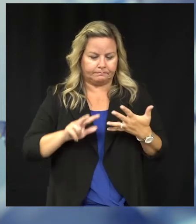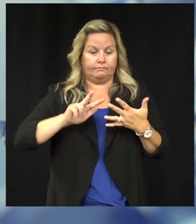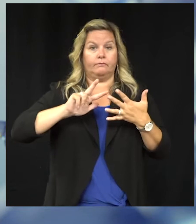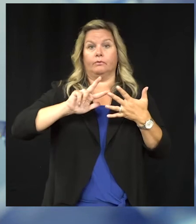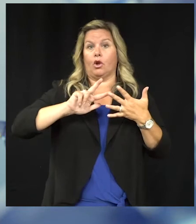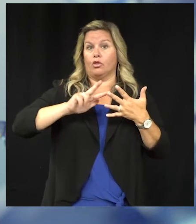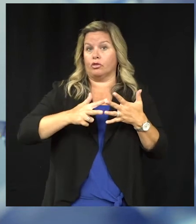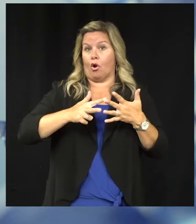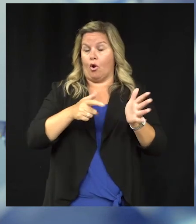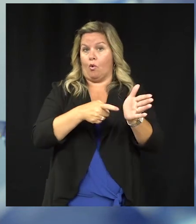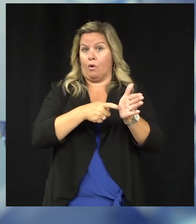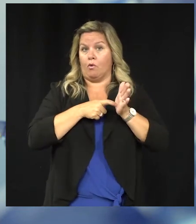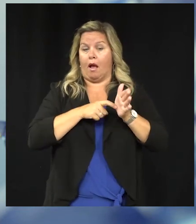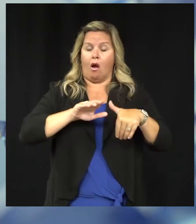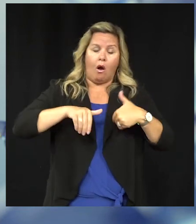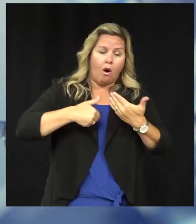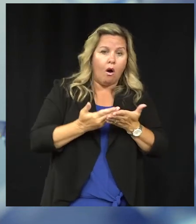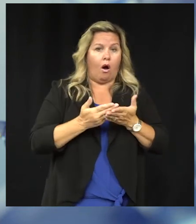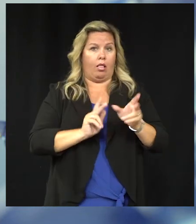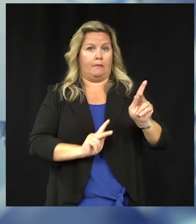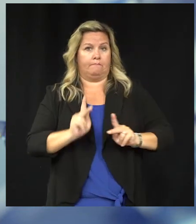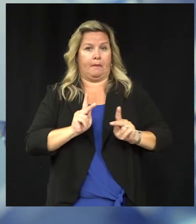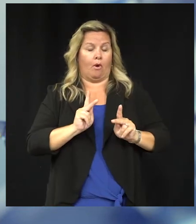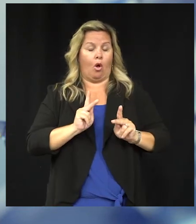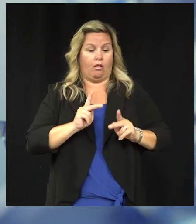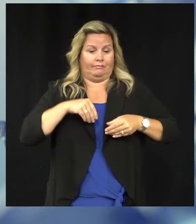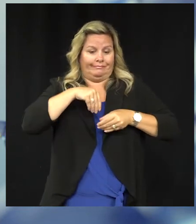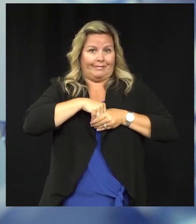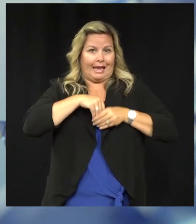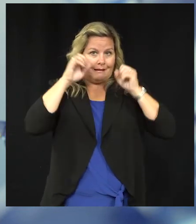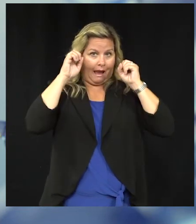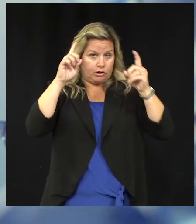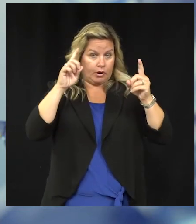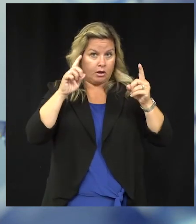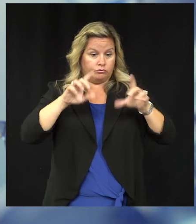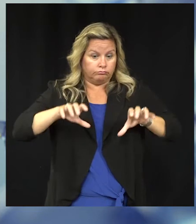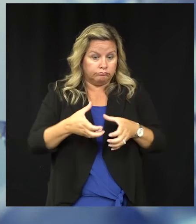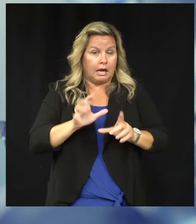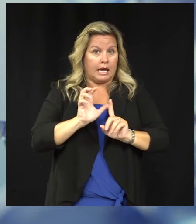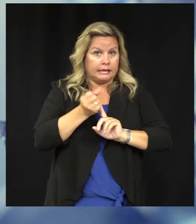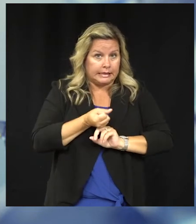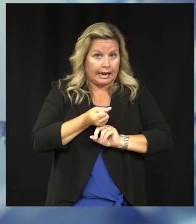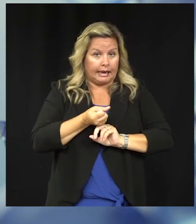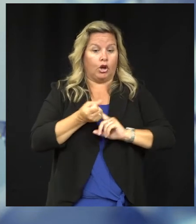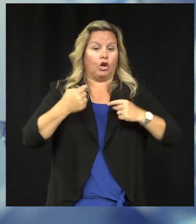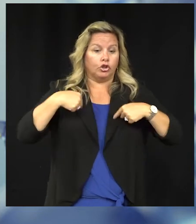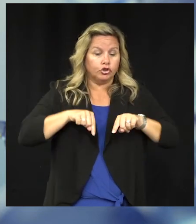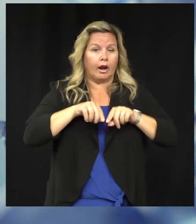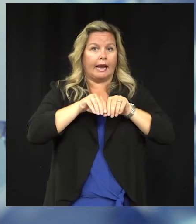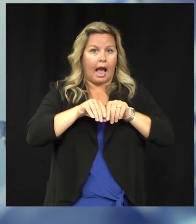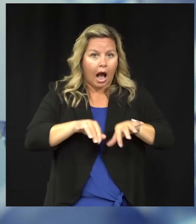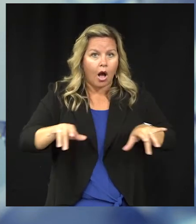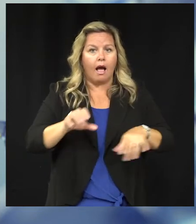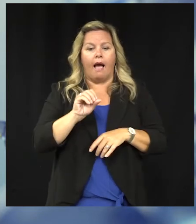requirement is that all persons in educational settings who are close contact during an outbreak are required to quarantine.